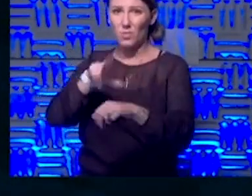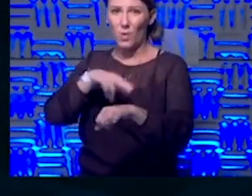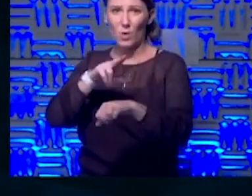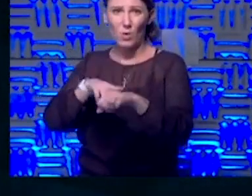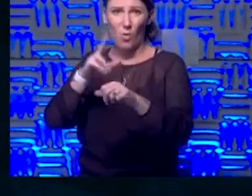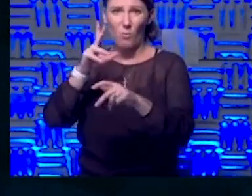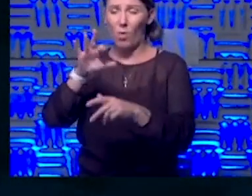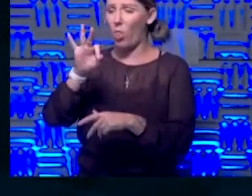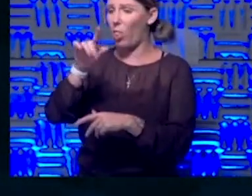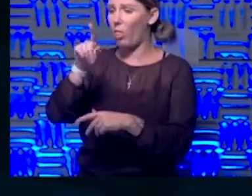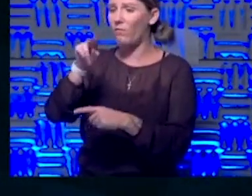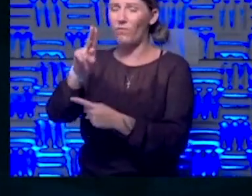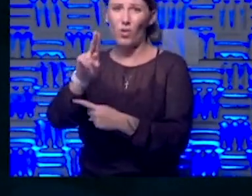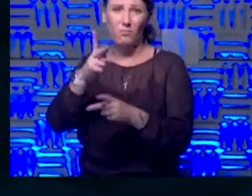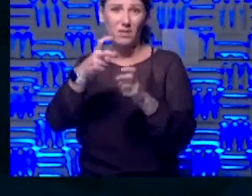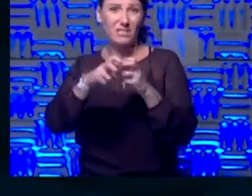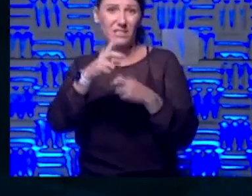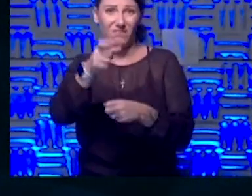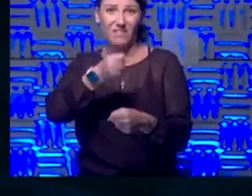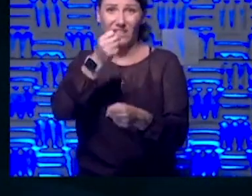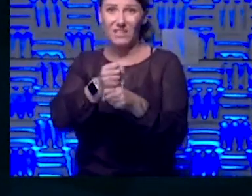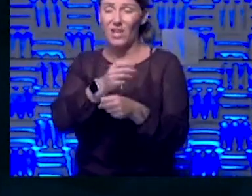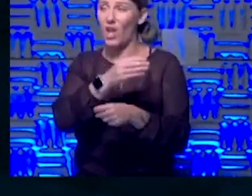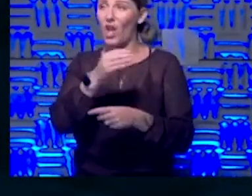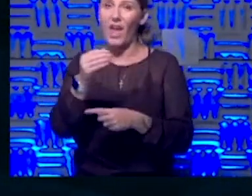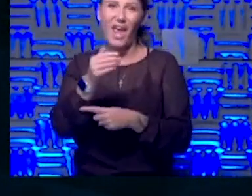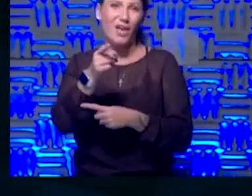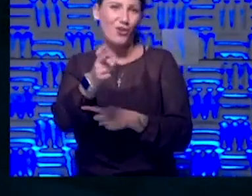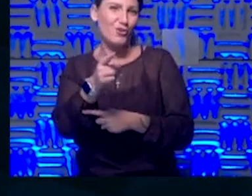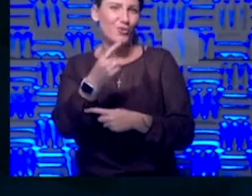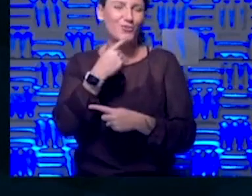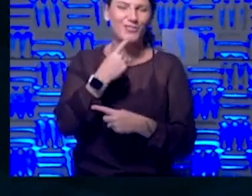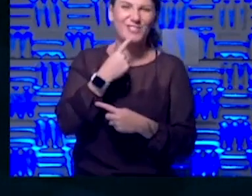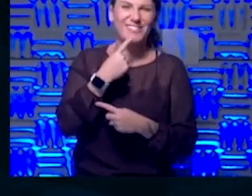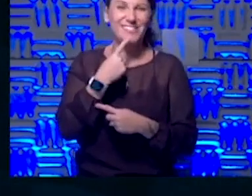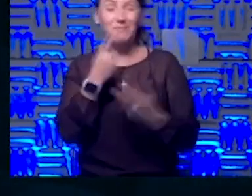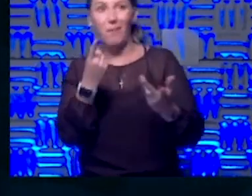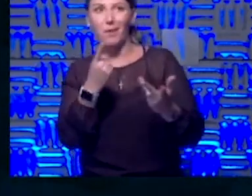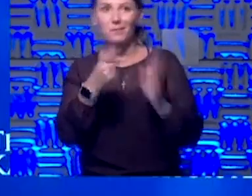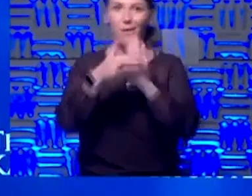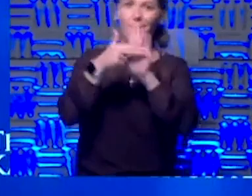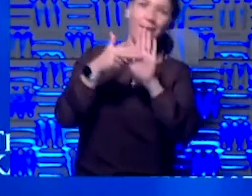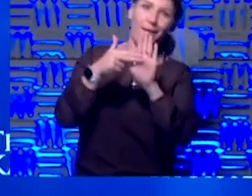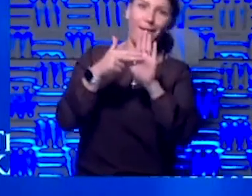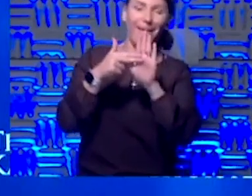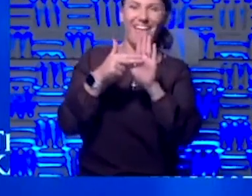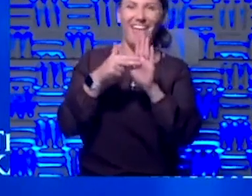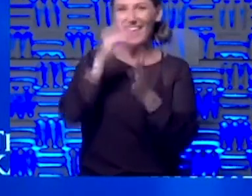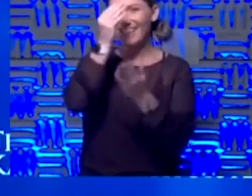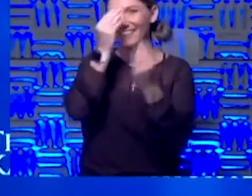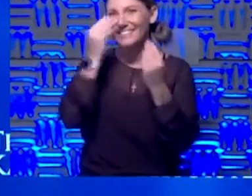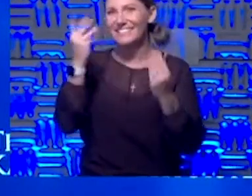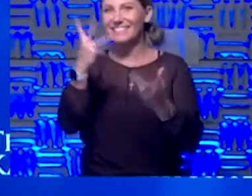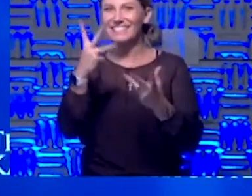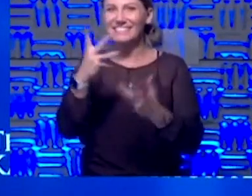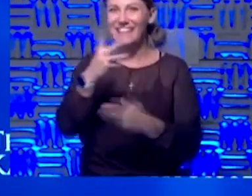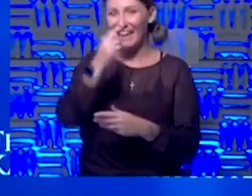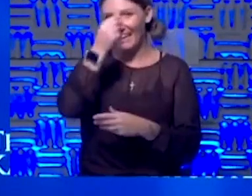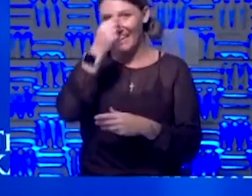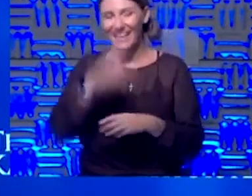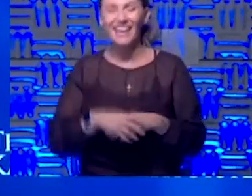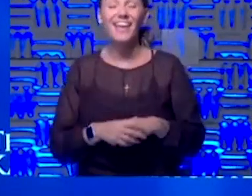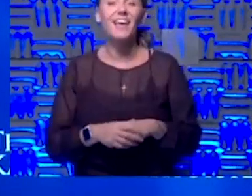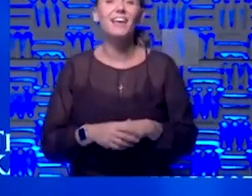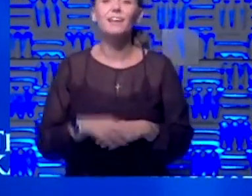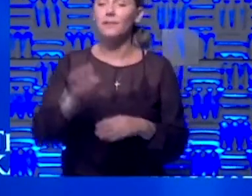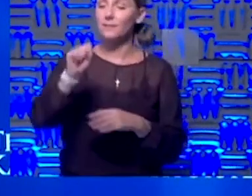It's been a tough year. And by the way, I think you just called yourself and Spock a data geek, but that's okay. Jill, last question, I think. Yeah, Stacey is